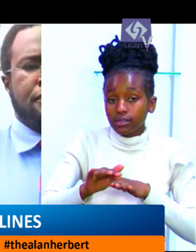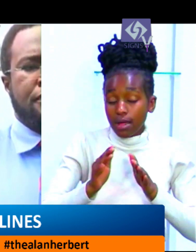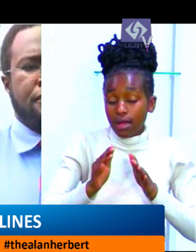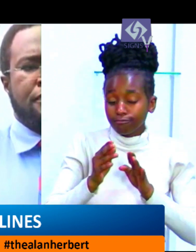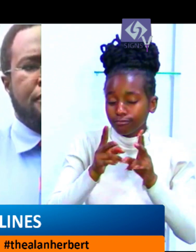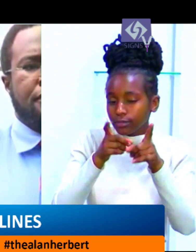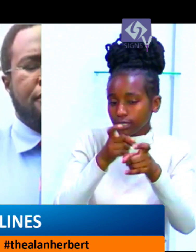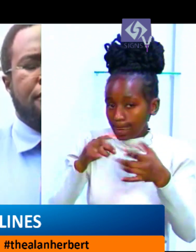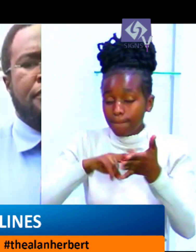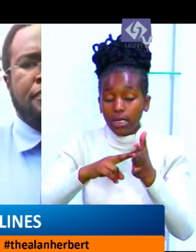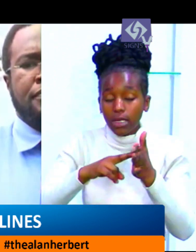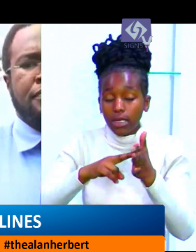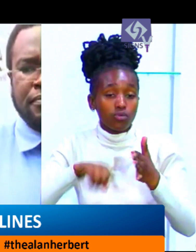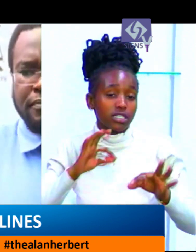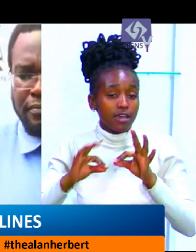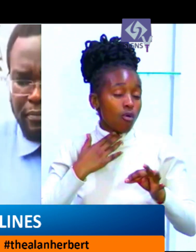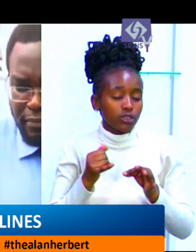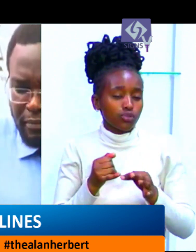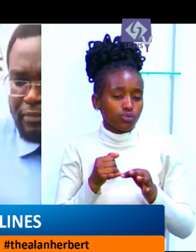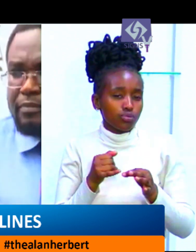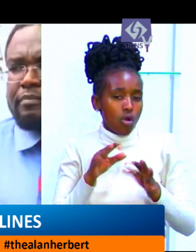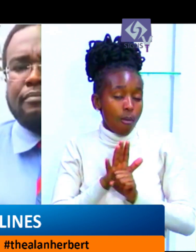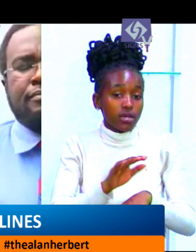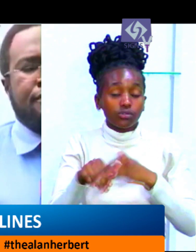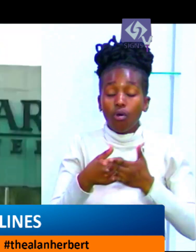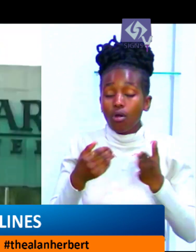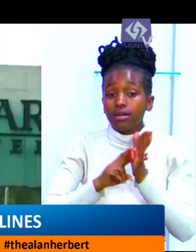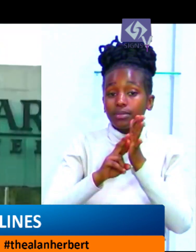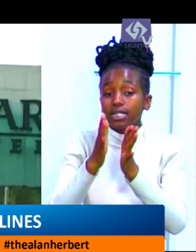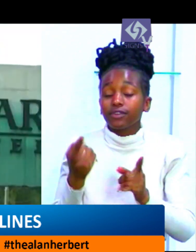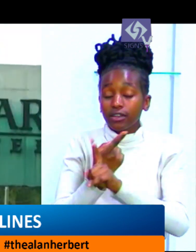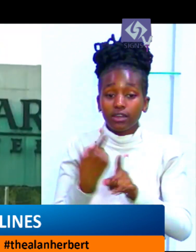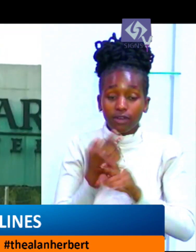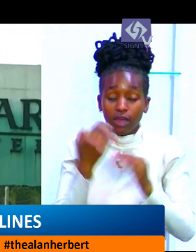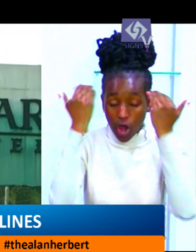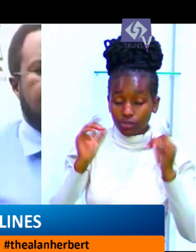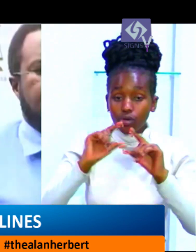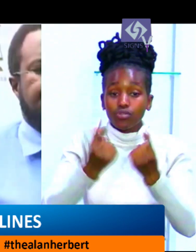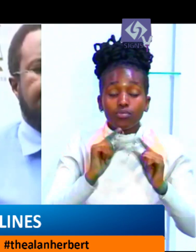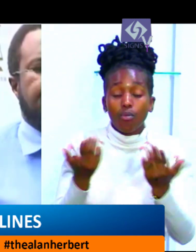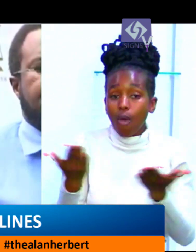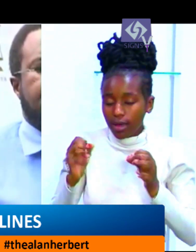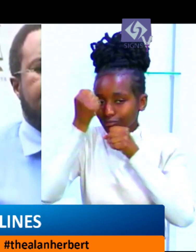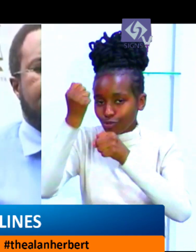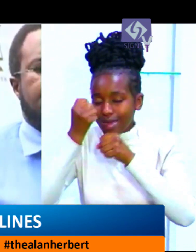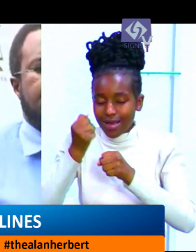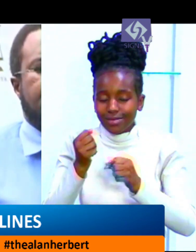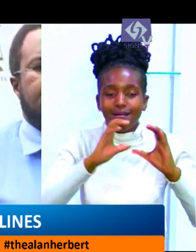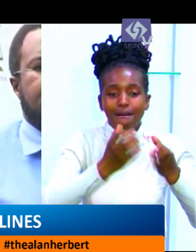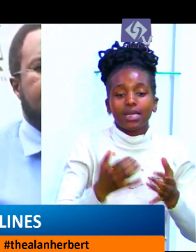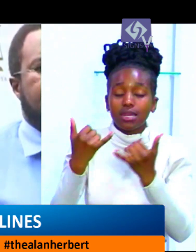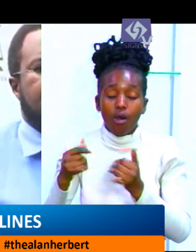attempt to intimidate those who are representing the various parties in court disputes over Mumia's company.